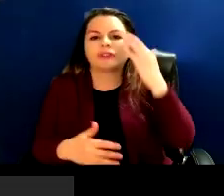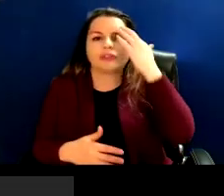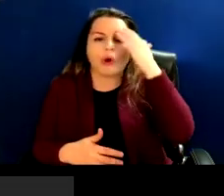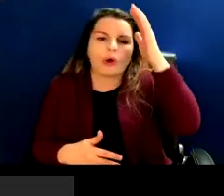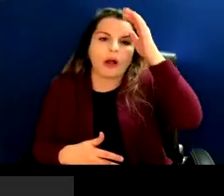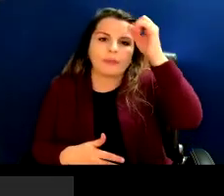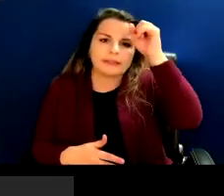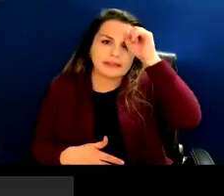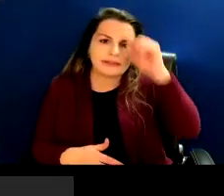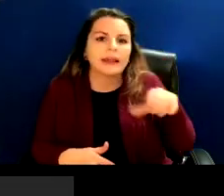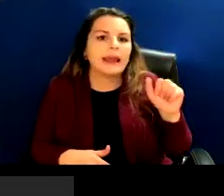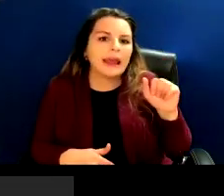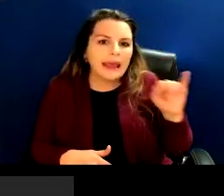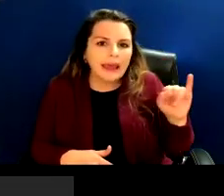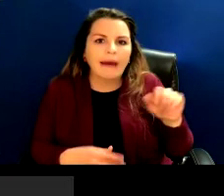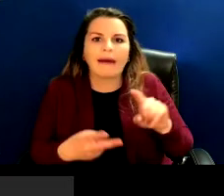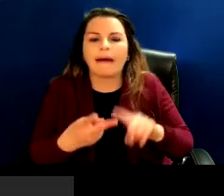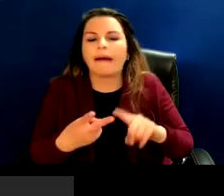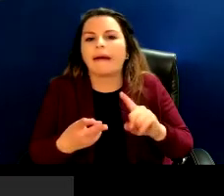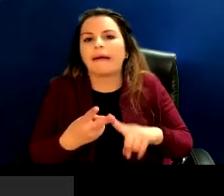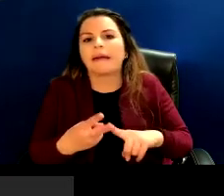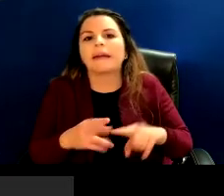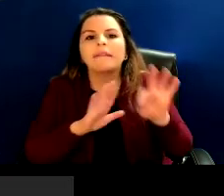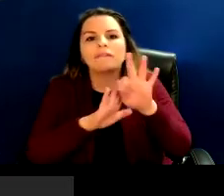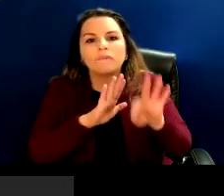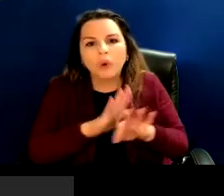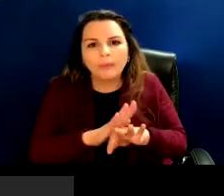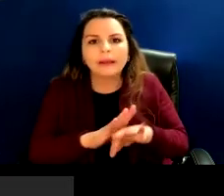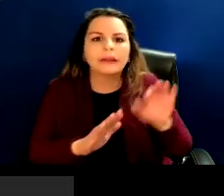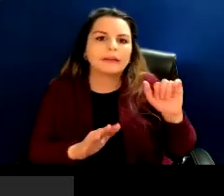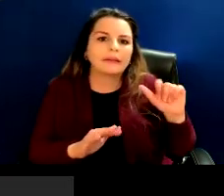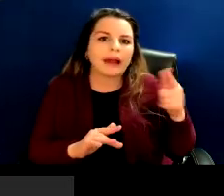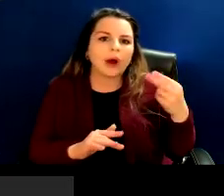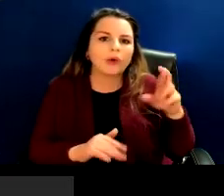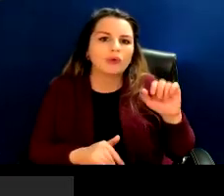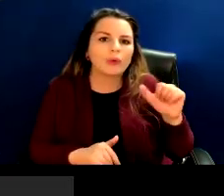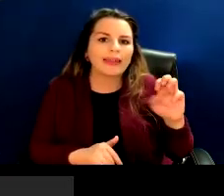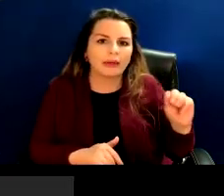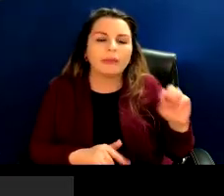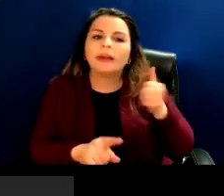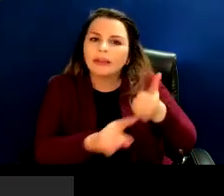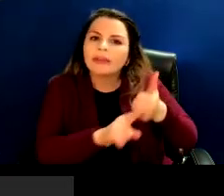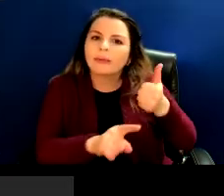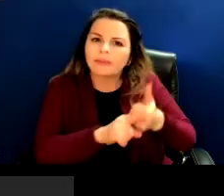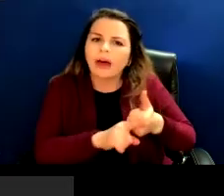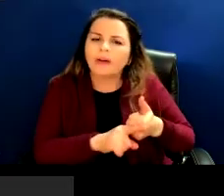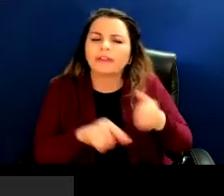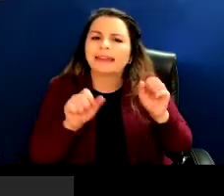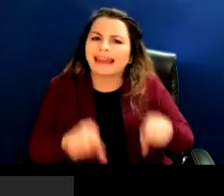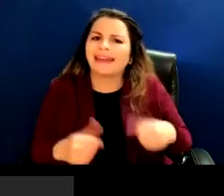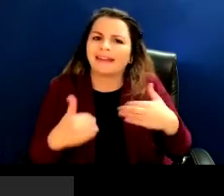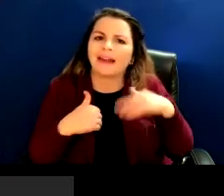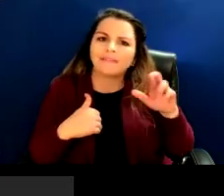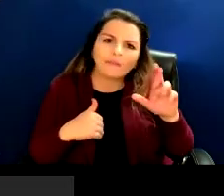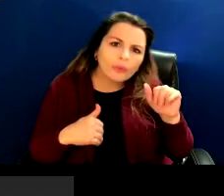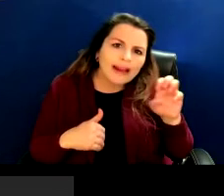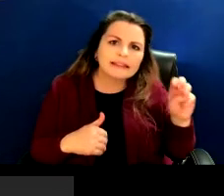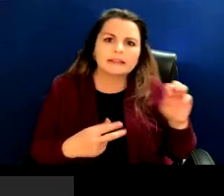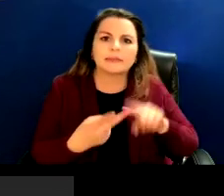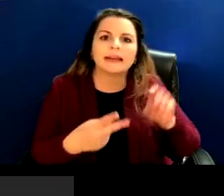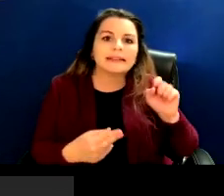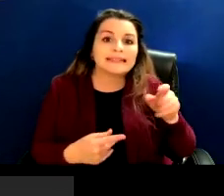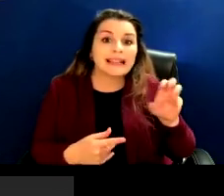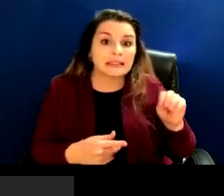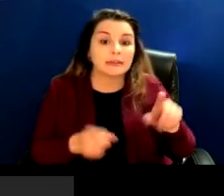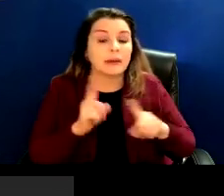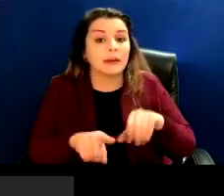that artificial intelligence and algorithms can be discriminatory can be racist or sexist, but at the time that I was arguing yet. People were